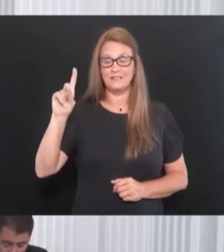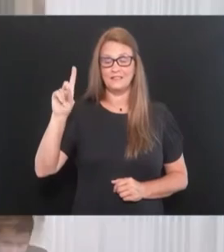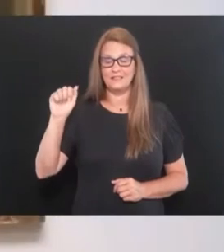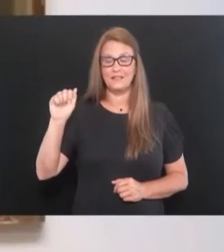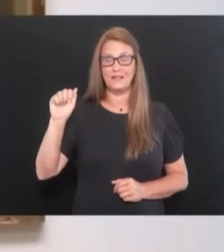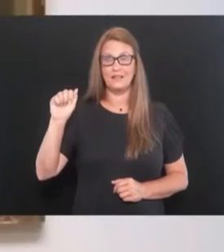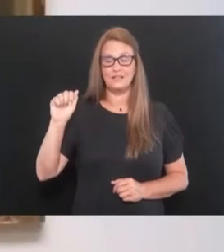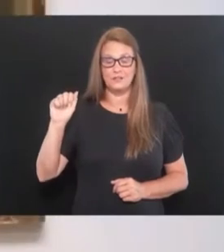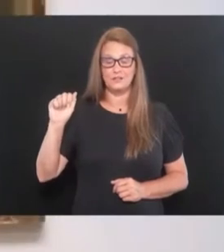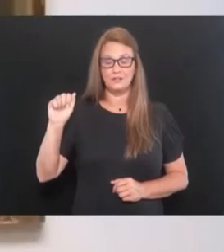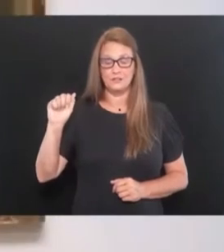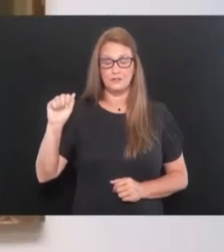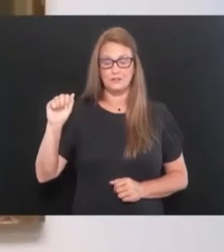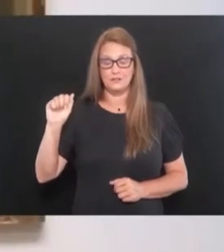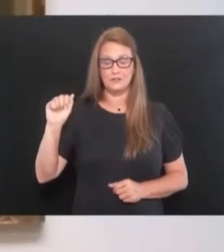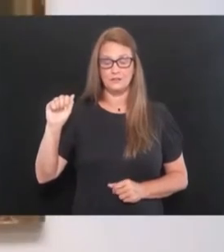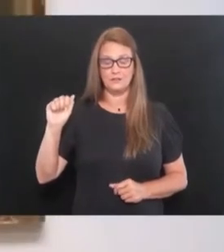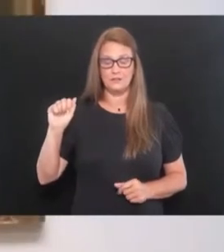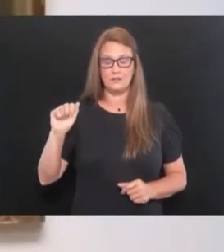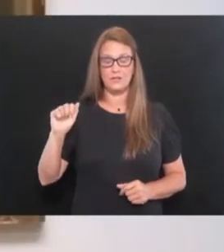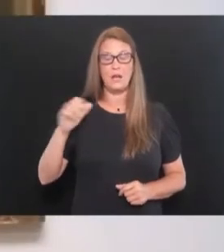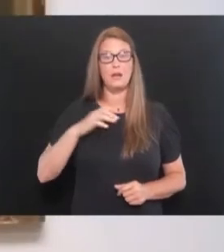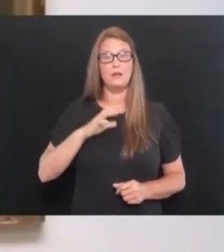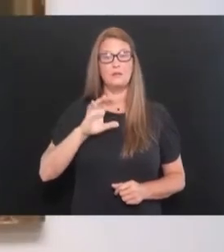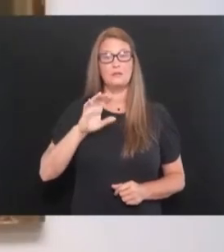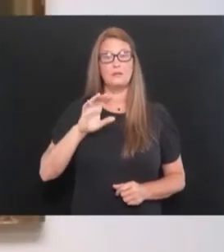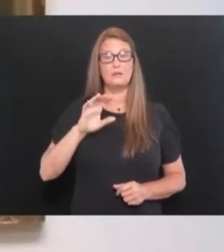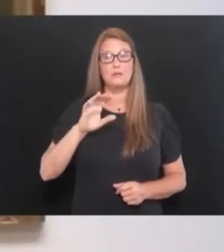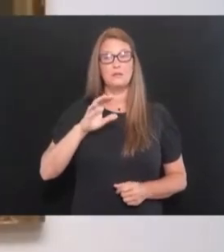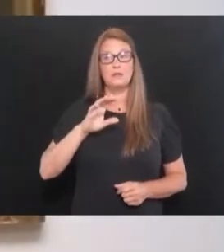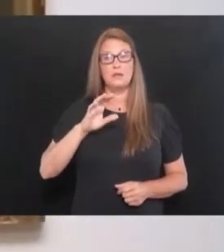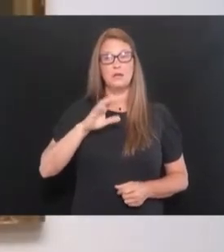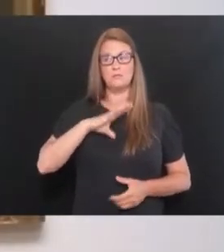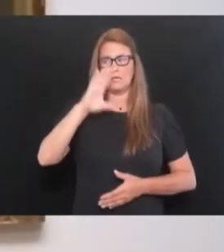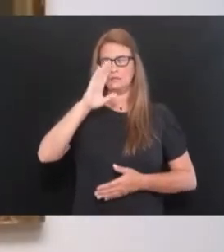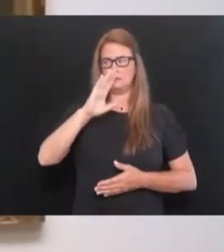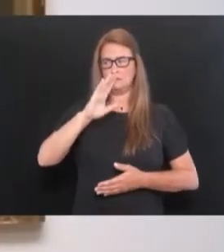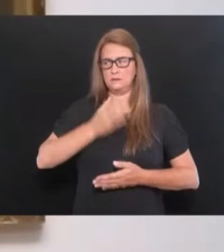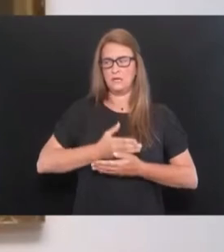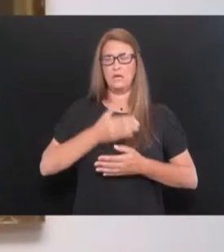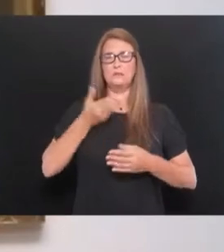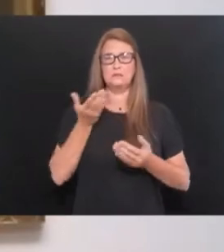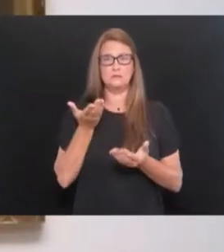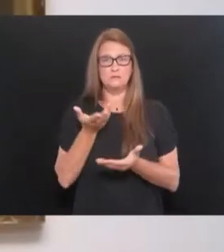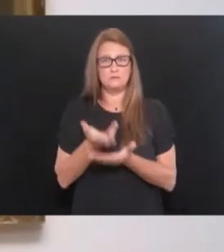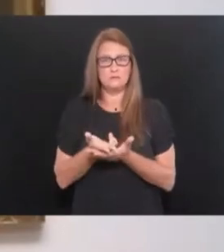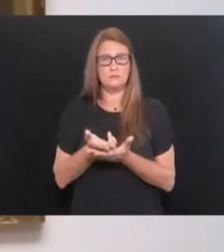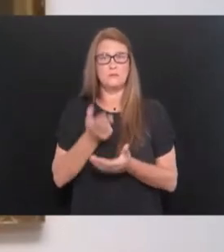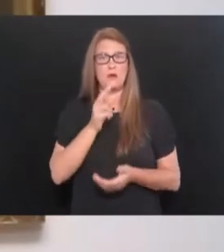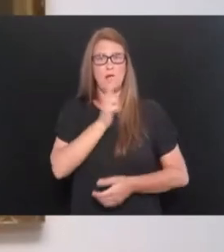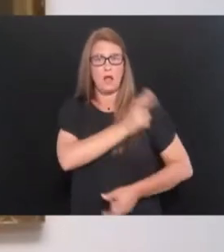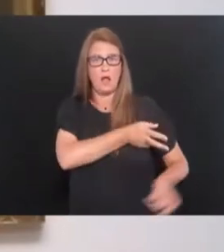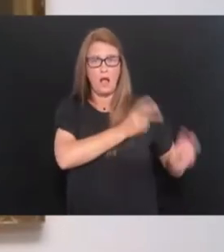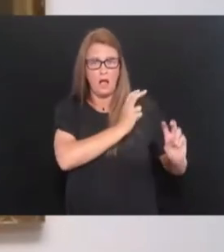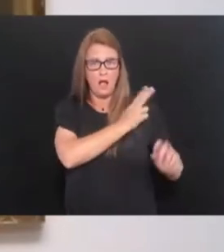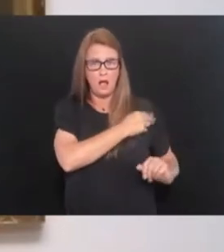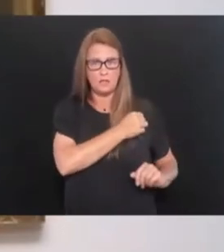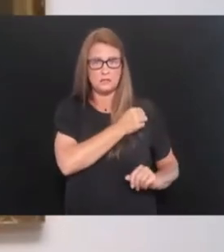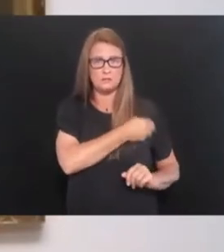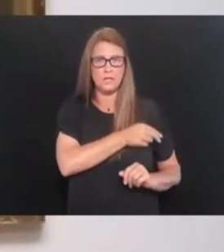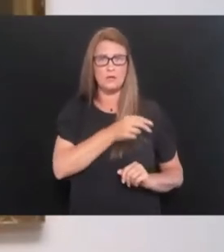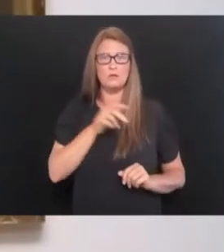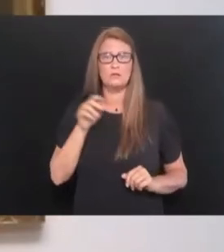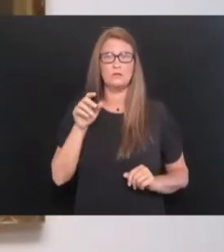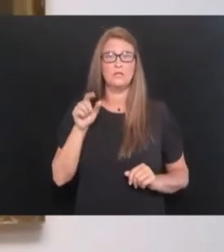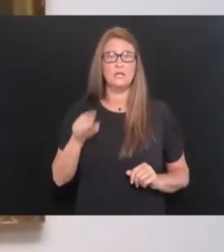and he still happened to be sedated because he is coughing a lot and his vitals are